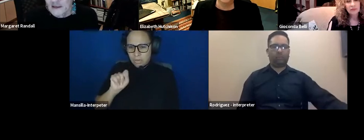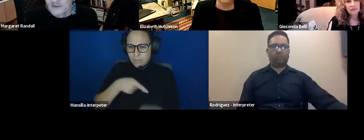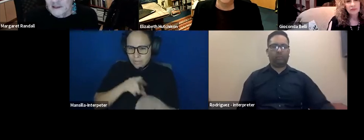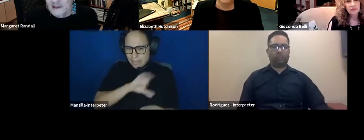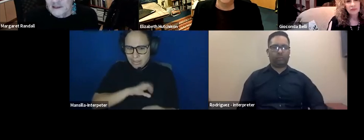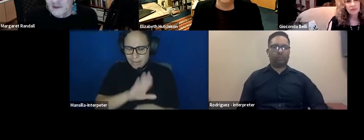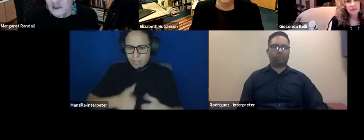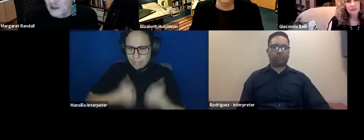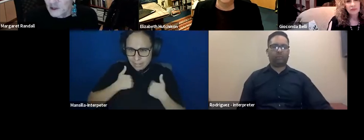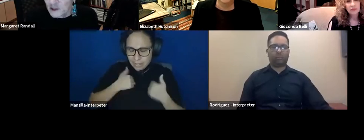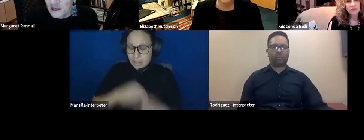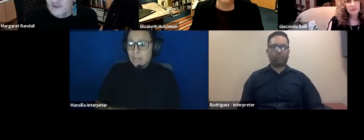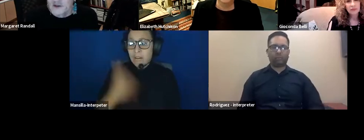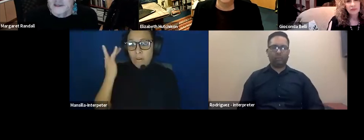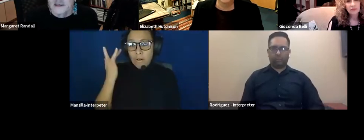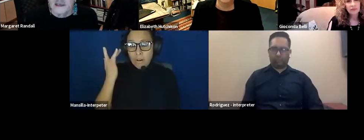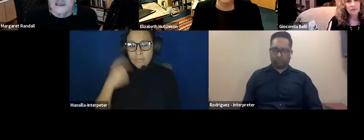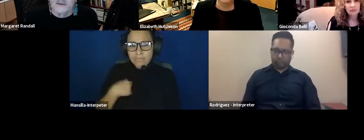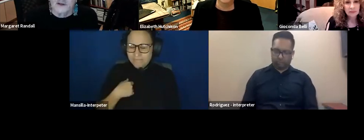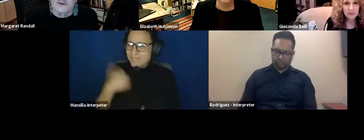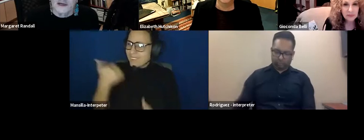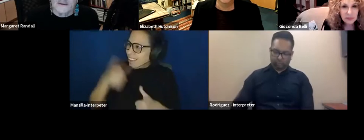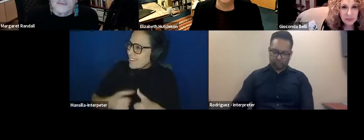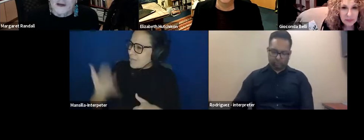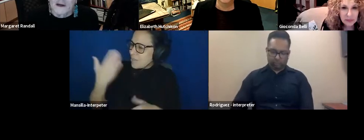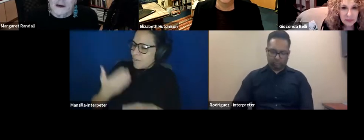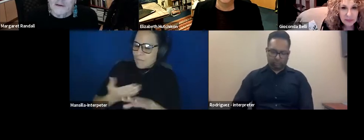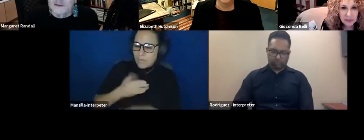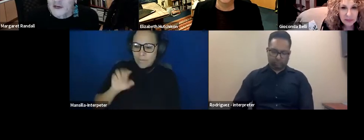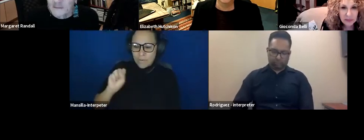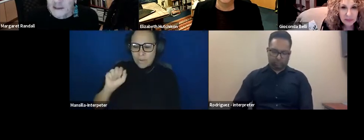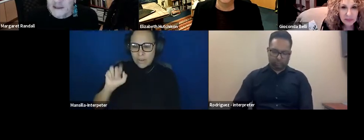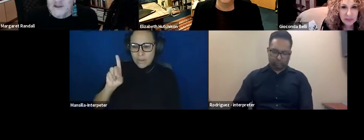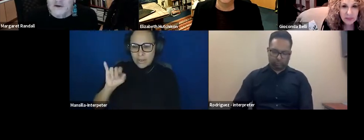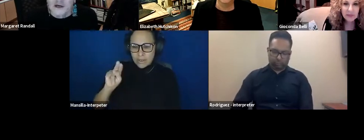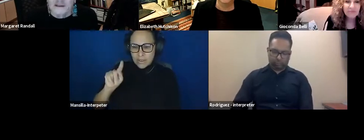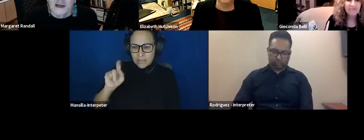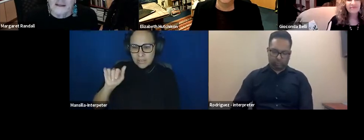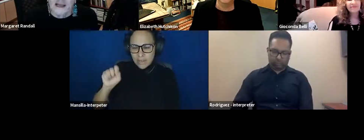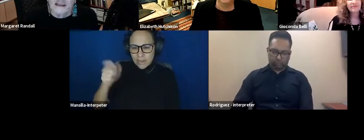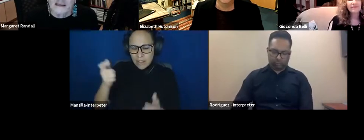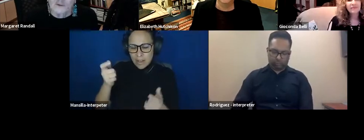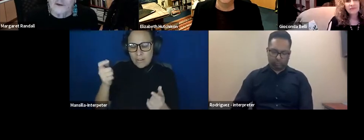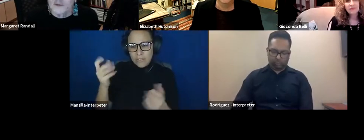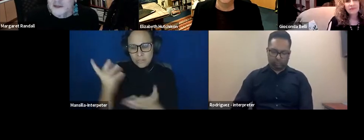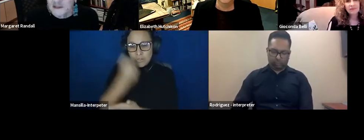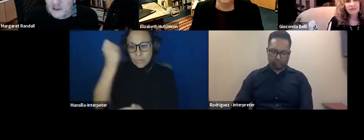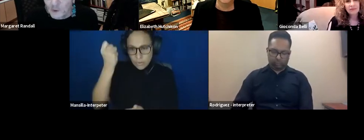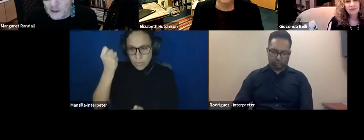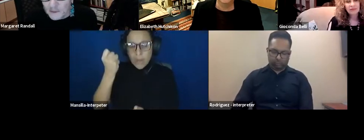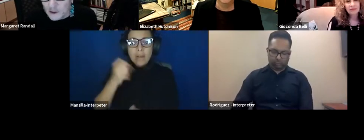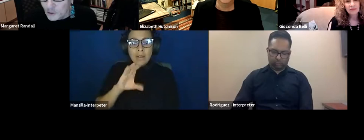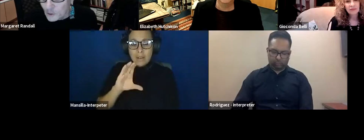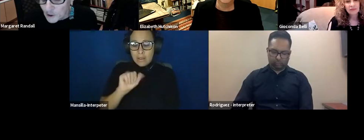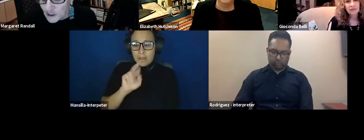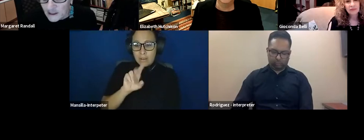at the end of 1979, just after the Sandinista victory, uh, I was invited by Ernesto Cardinal and one of the things that he